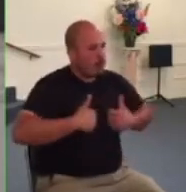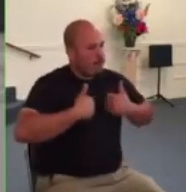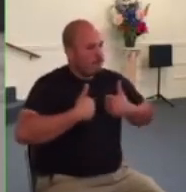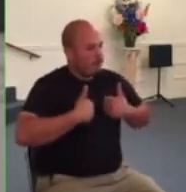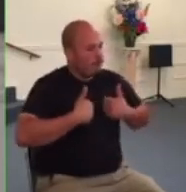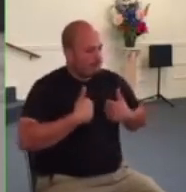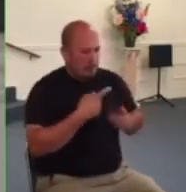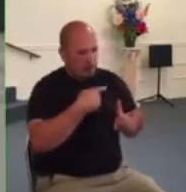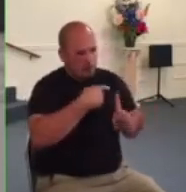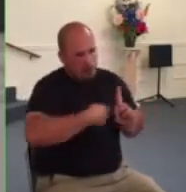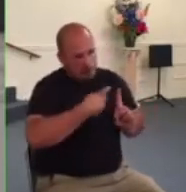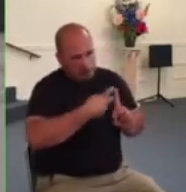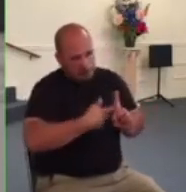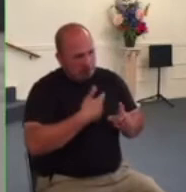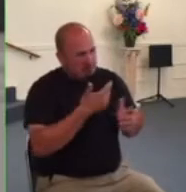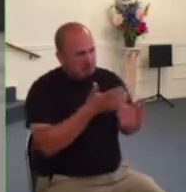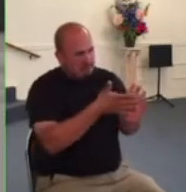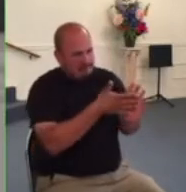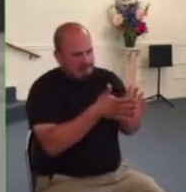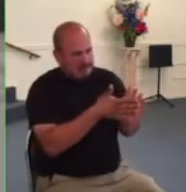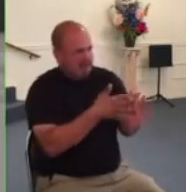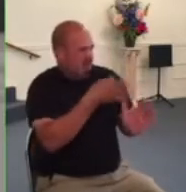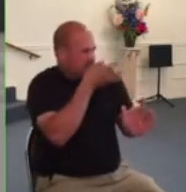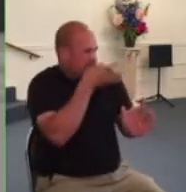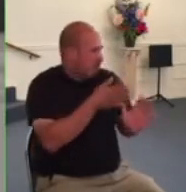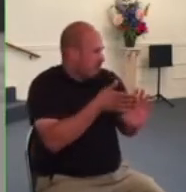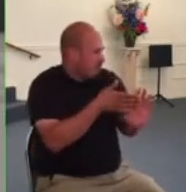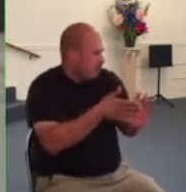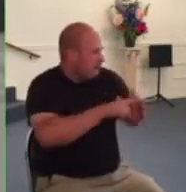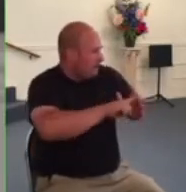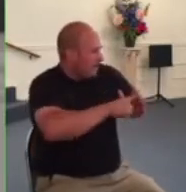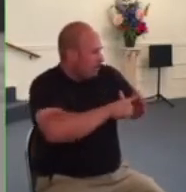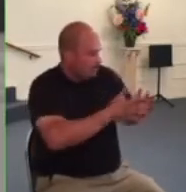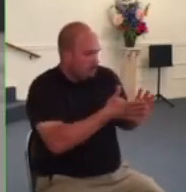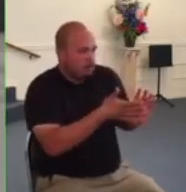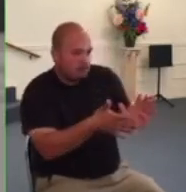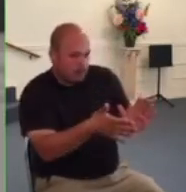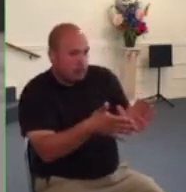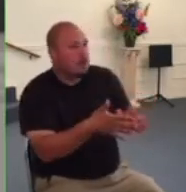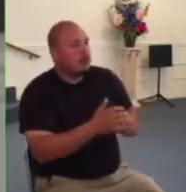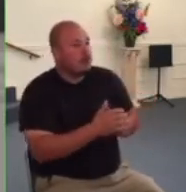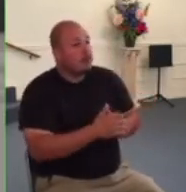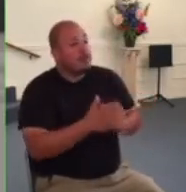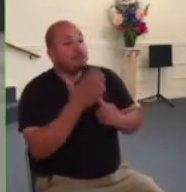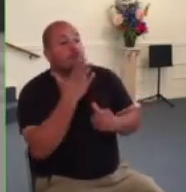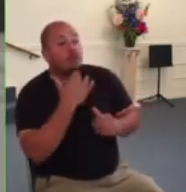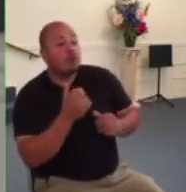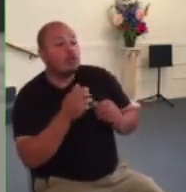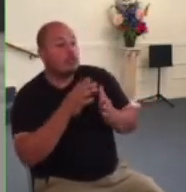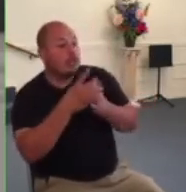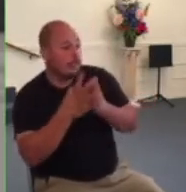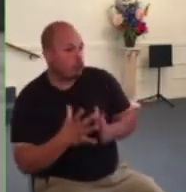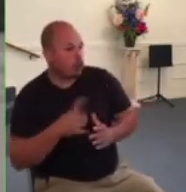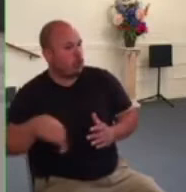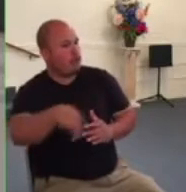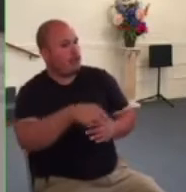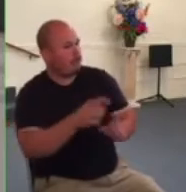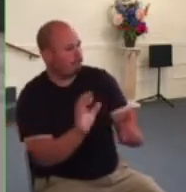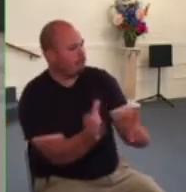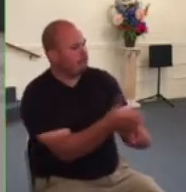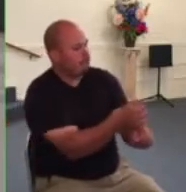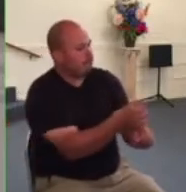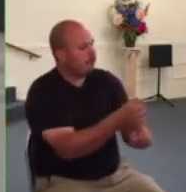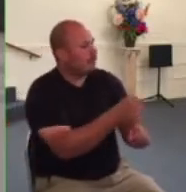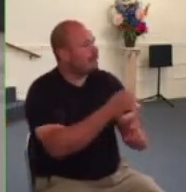months of the church then in chapter 4 the jewish leaders have peter and john arrested as they're preaching their teaching